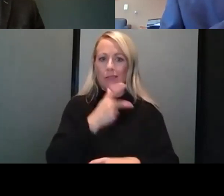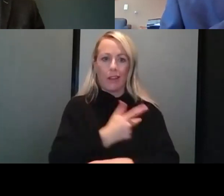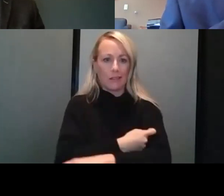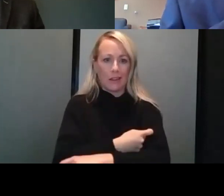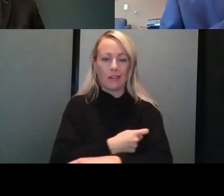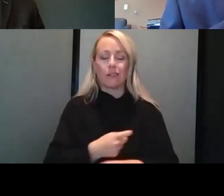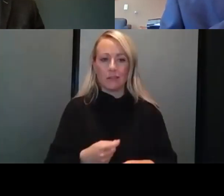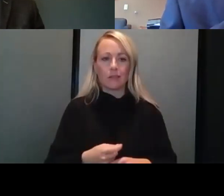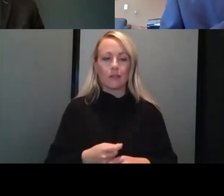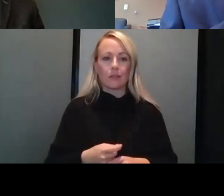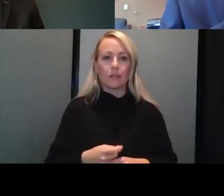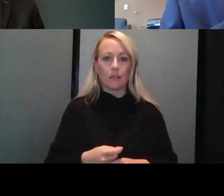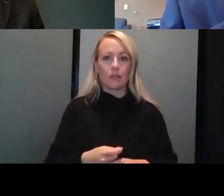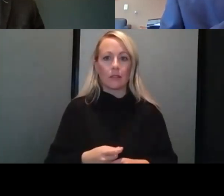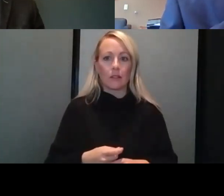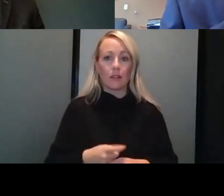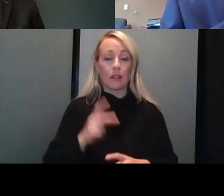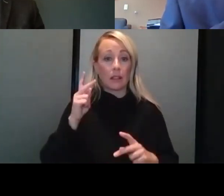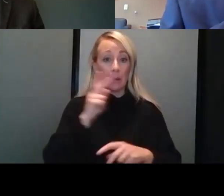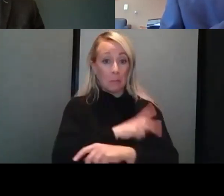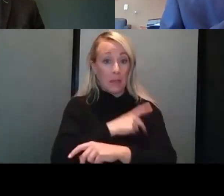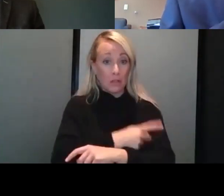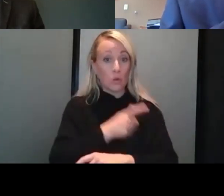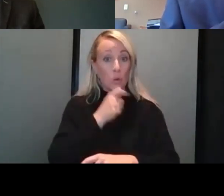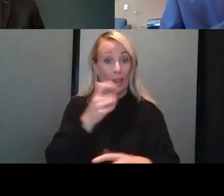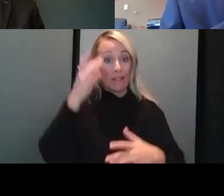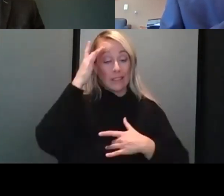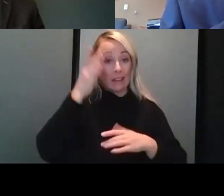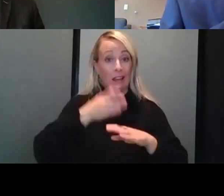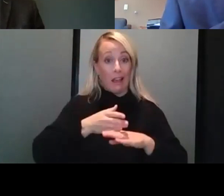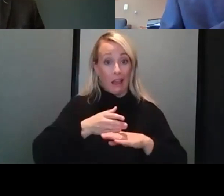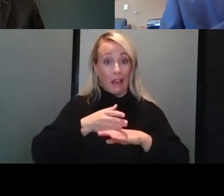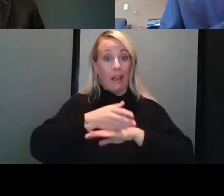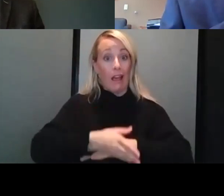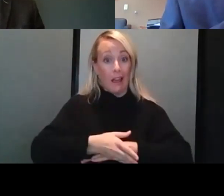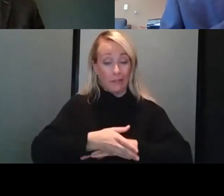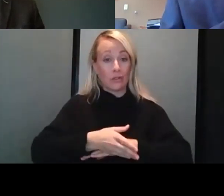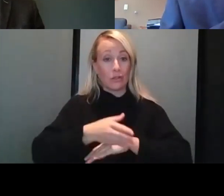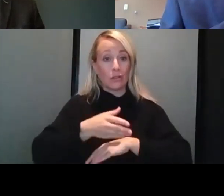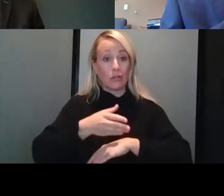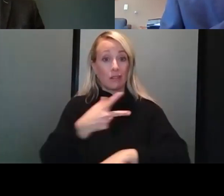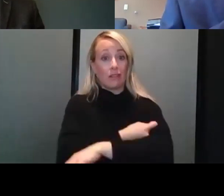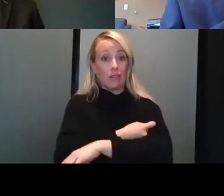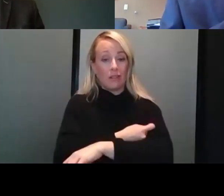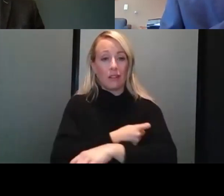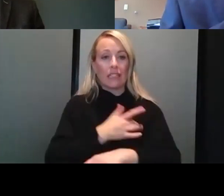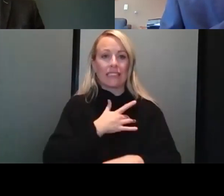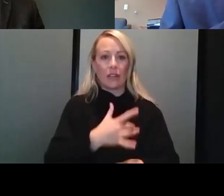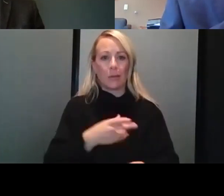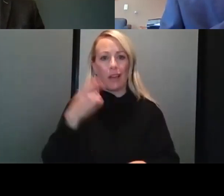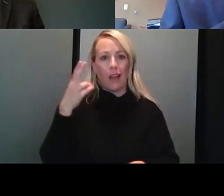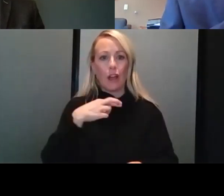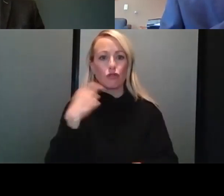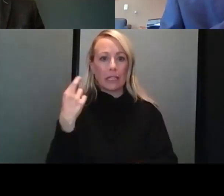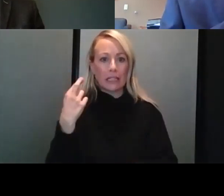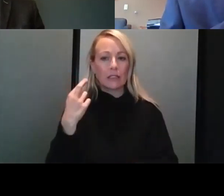The breakthrough vaccinated patients certainly are in the more high risk group, elderly group, or those who may have